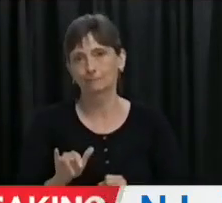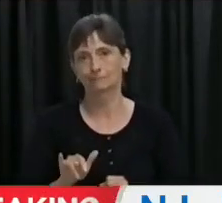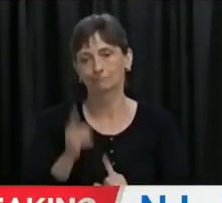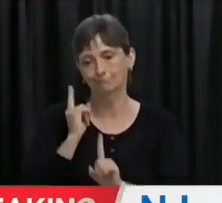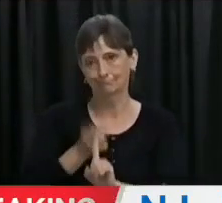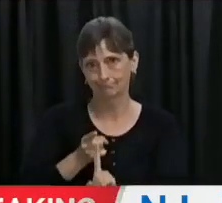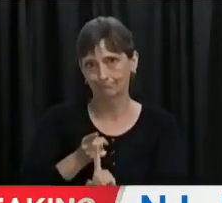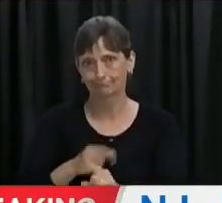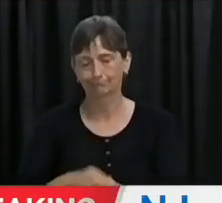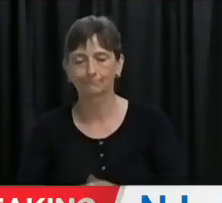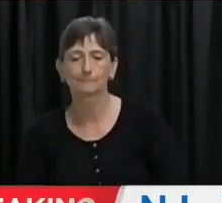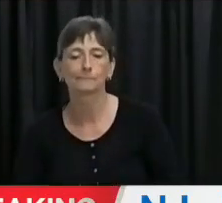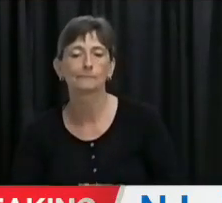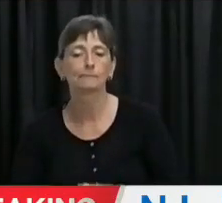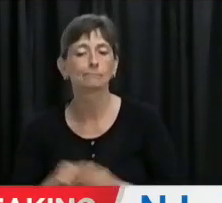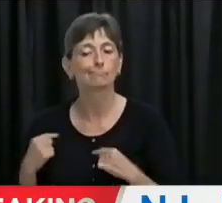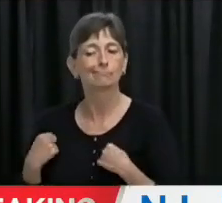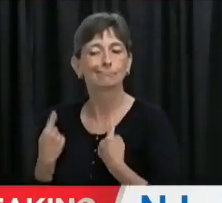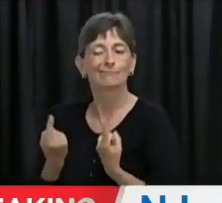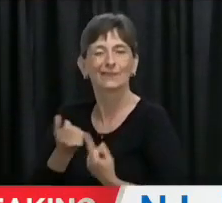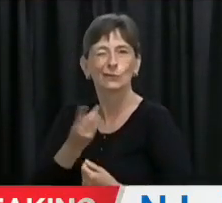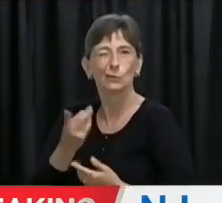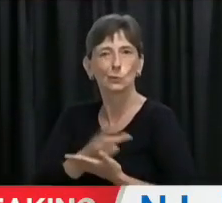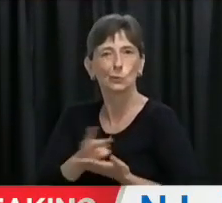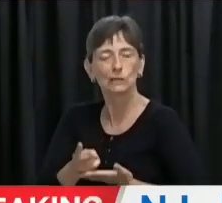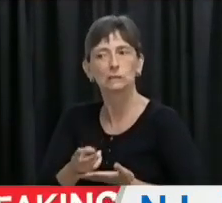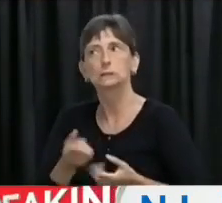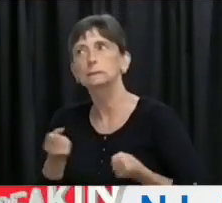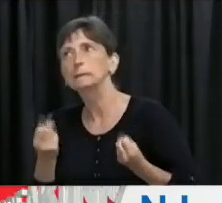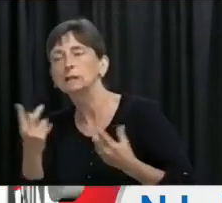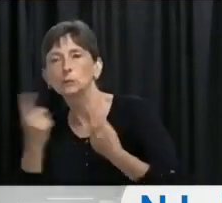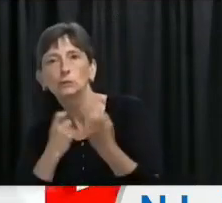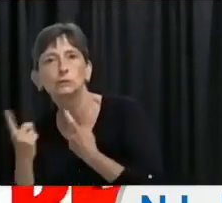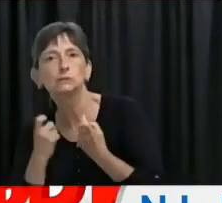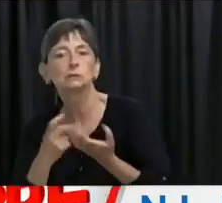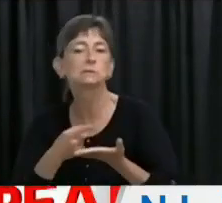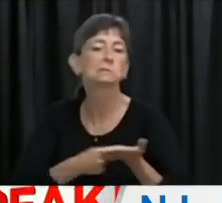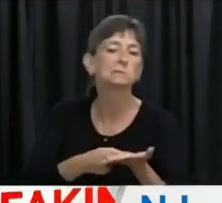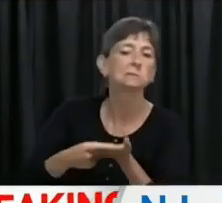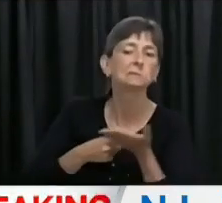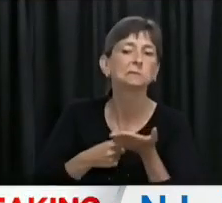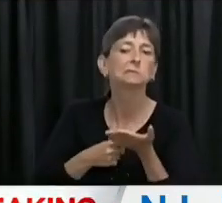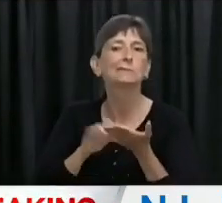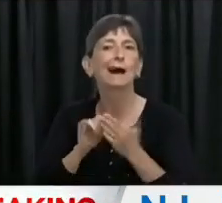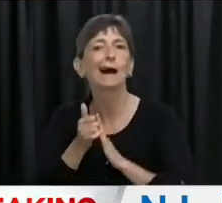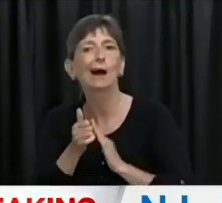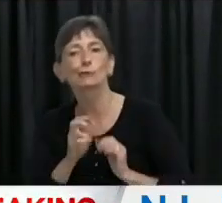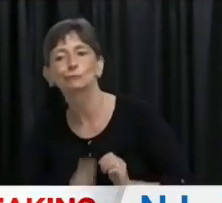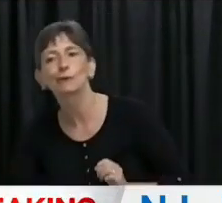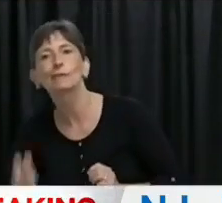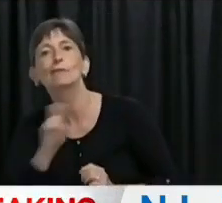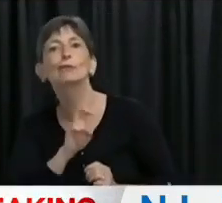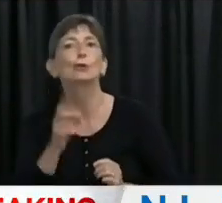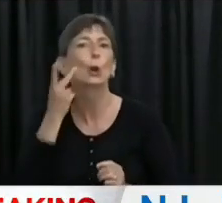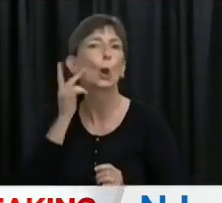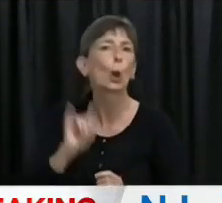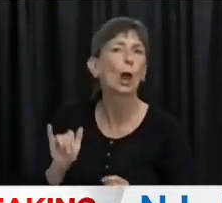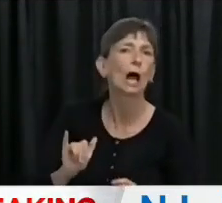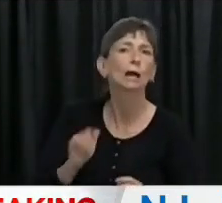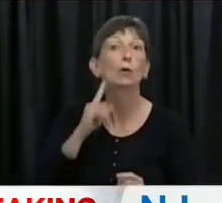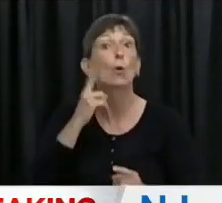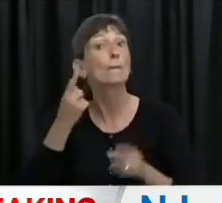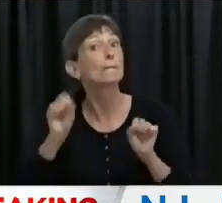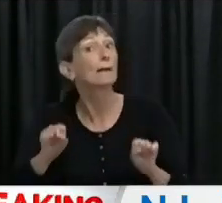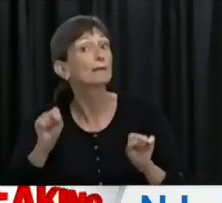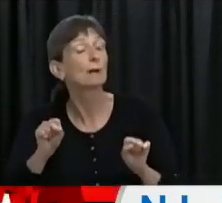Over the past few weeks, there has been a lot of discussion, a lot of questions about traveling to the province and creating an